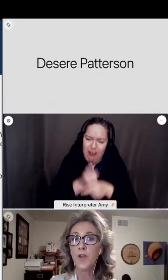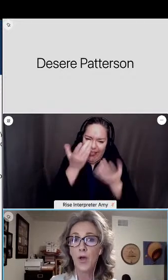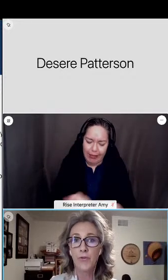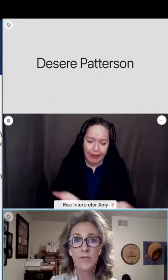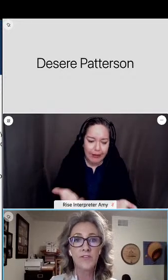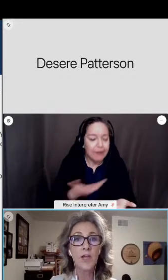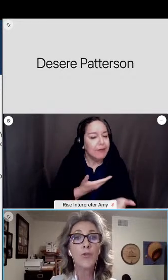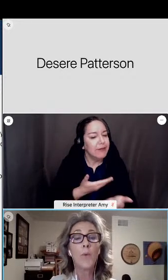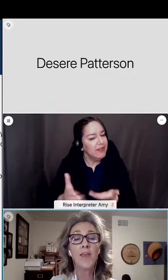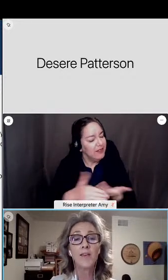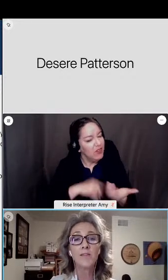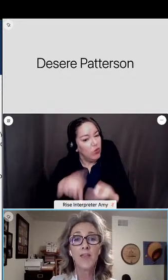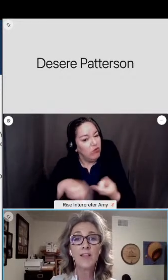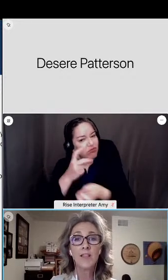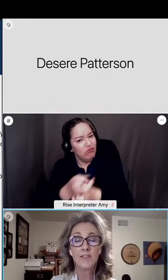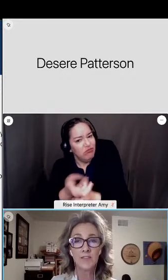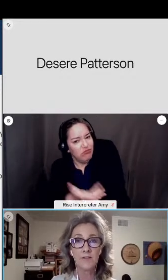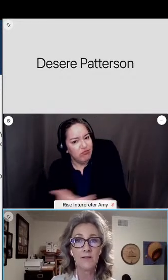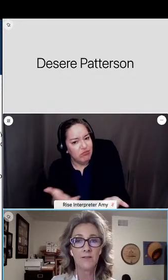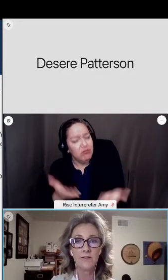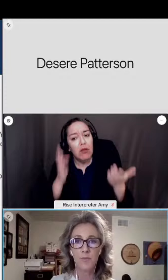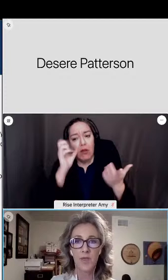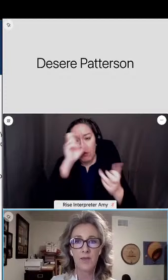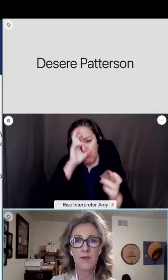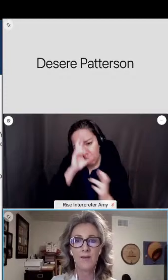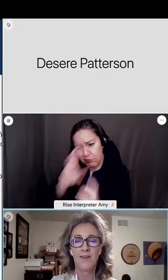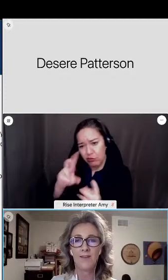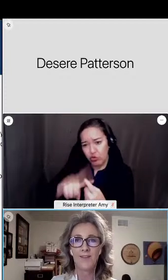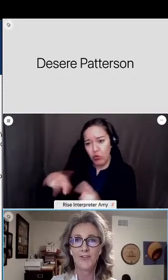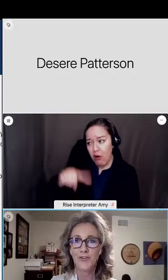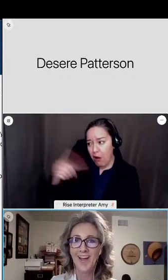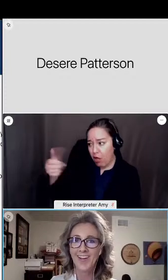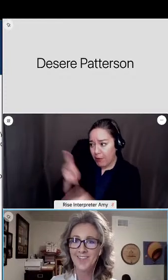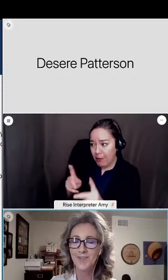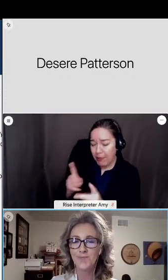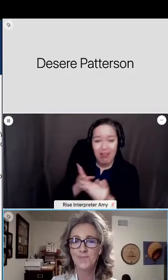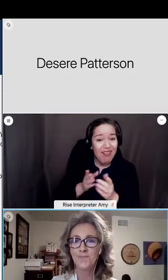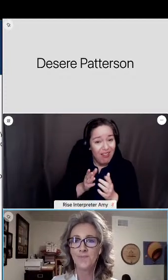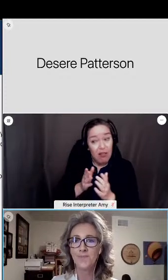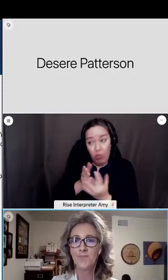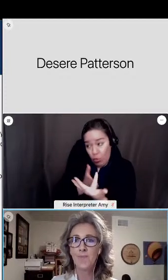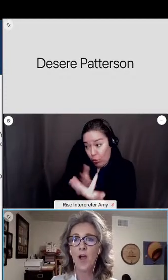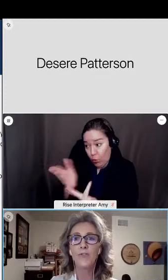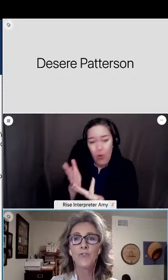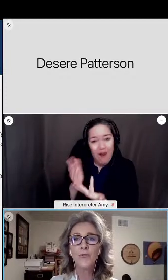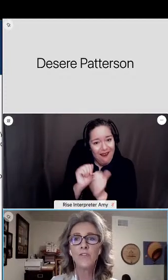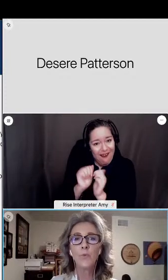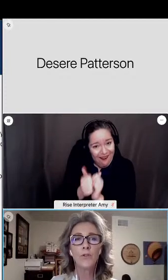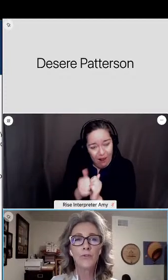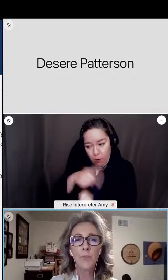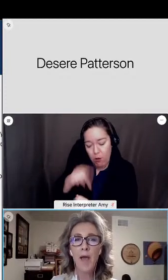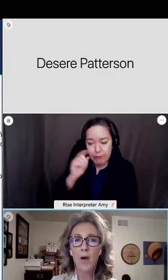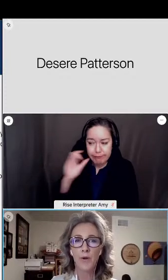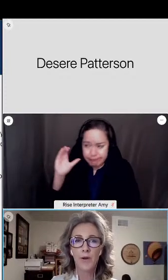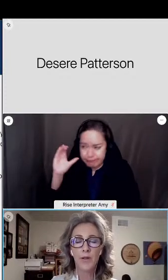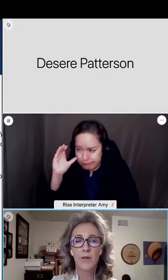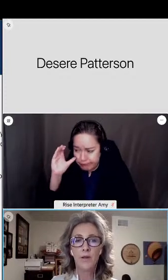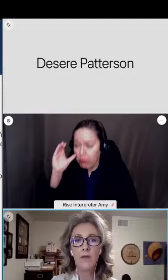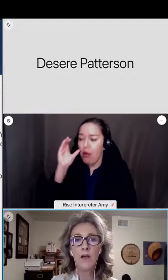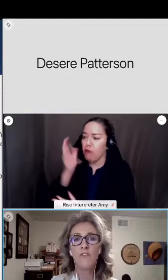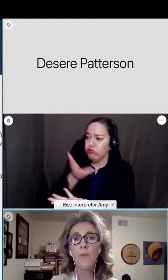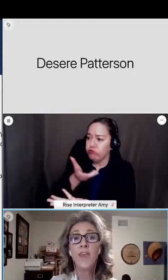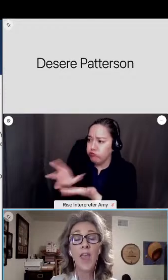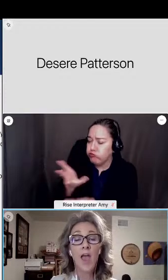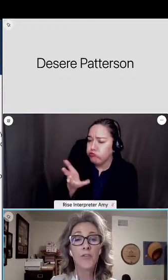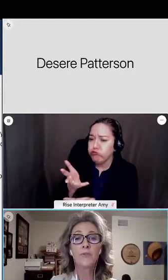respectful toward others in the way they listen, speak, and interact. Our students will learn the power